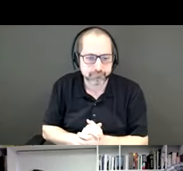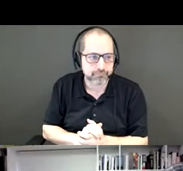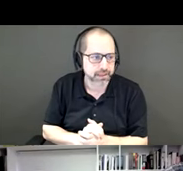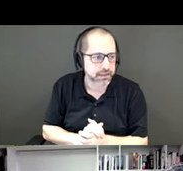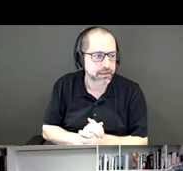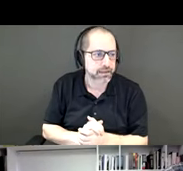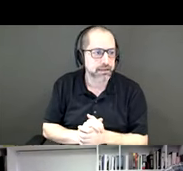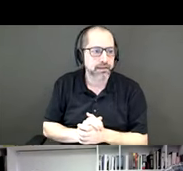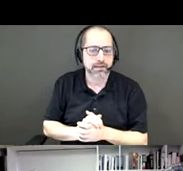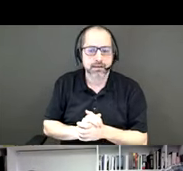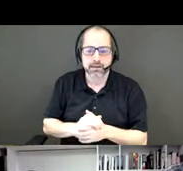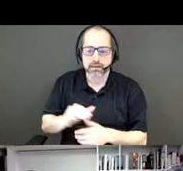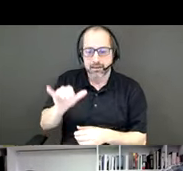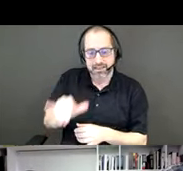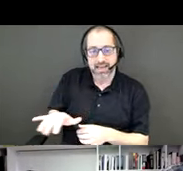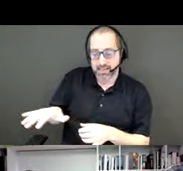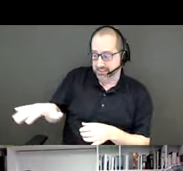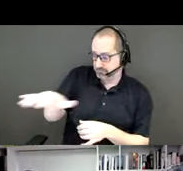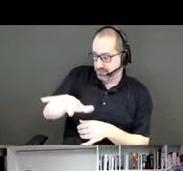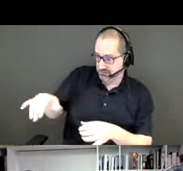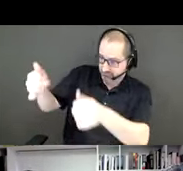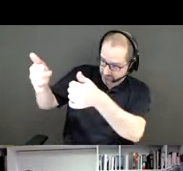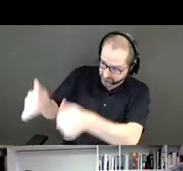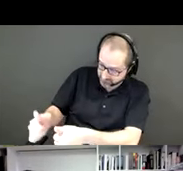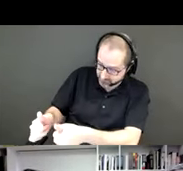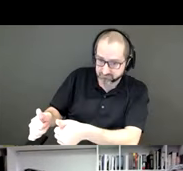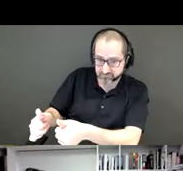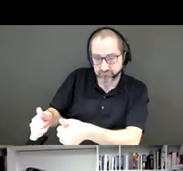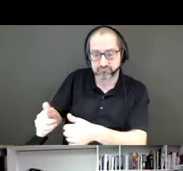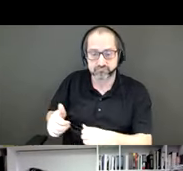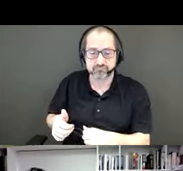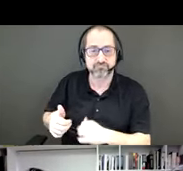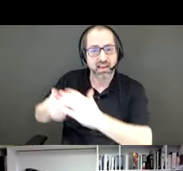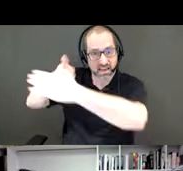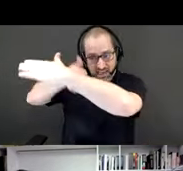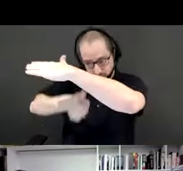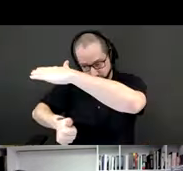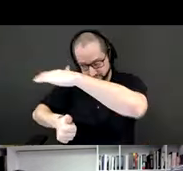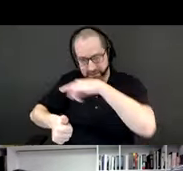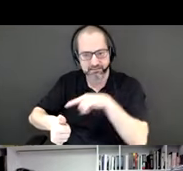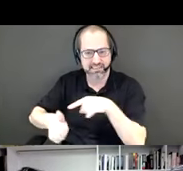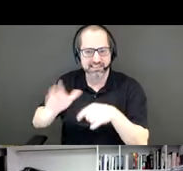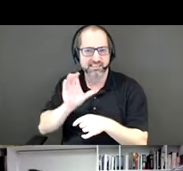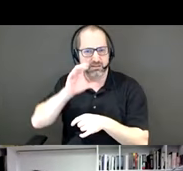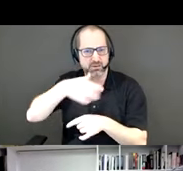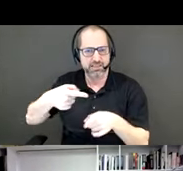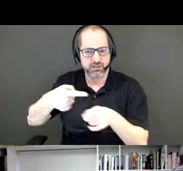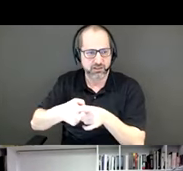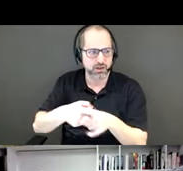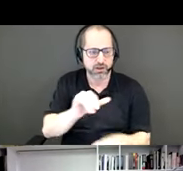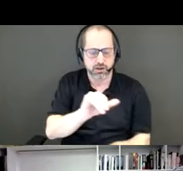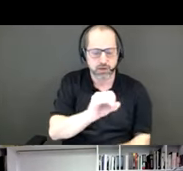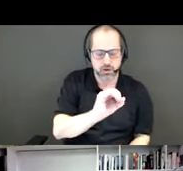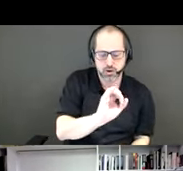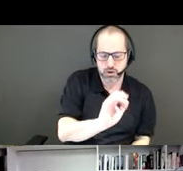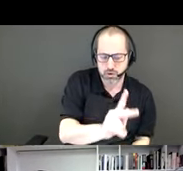The lost space with the Gardner is a strange intersection. So York Street and Lakeshore Boulevard